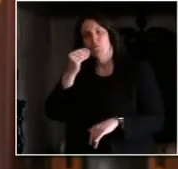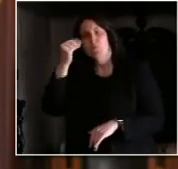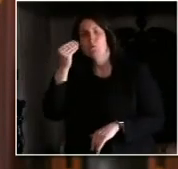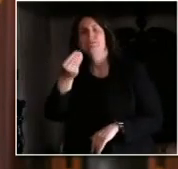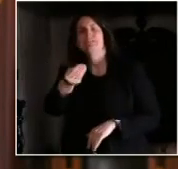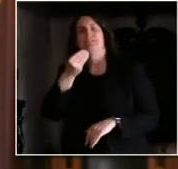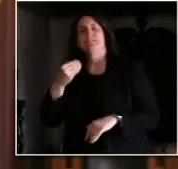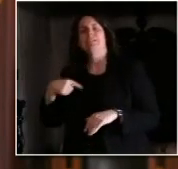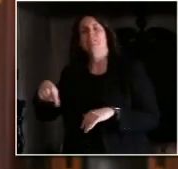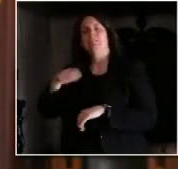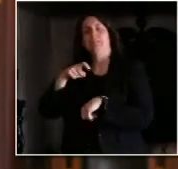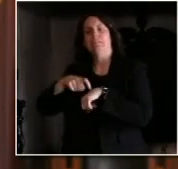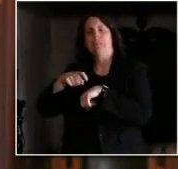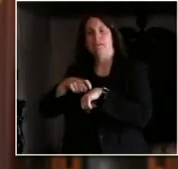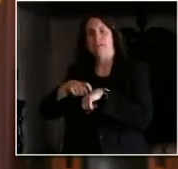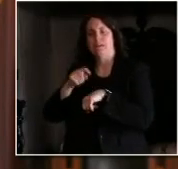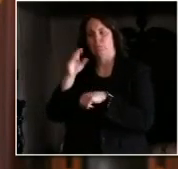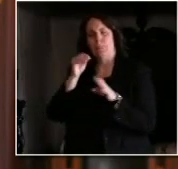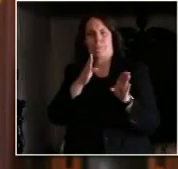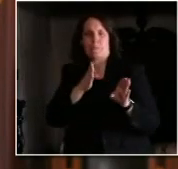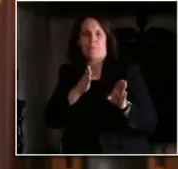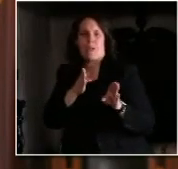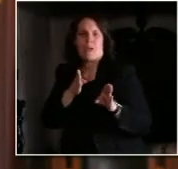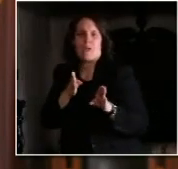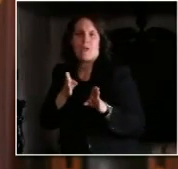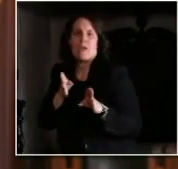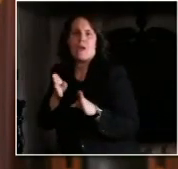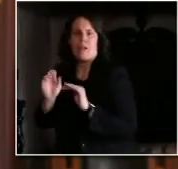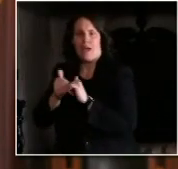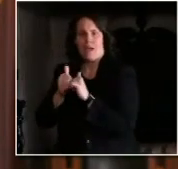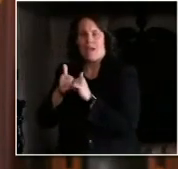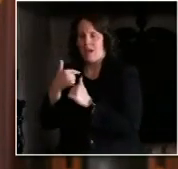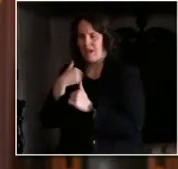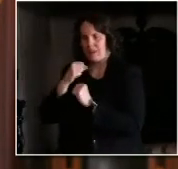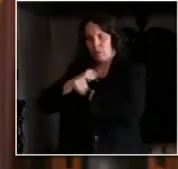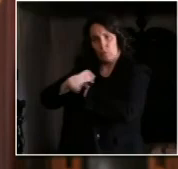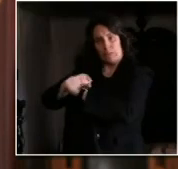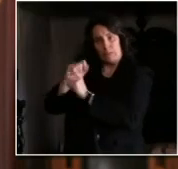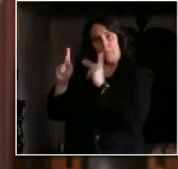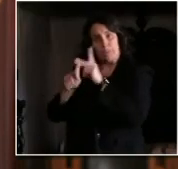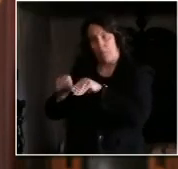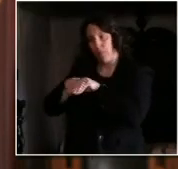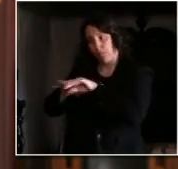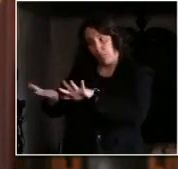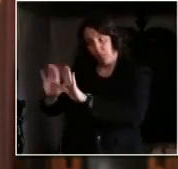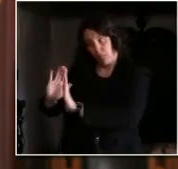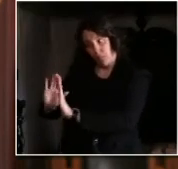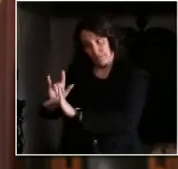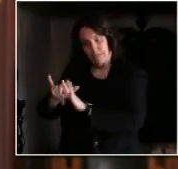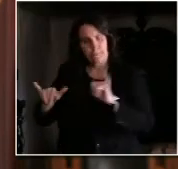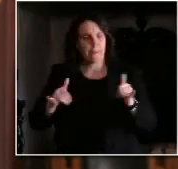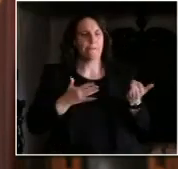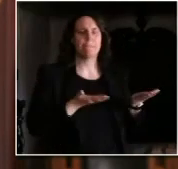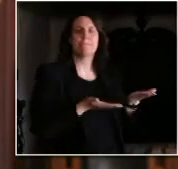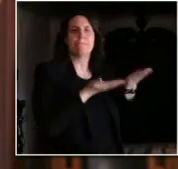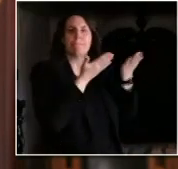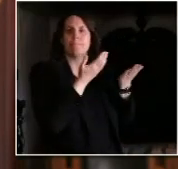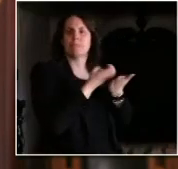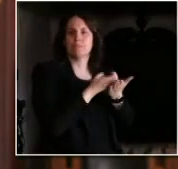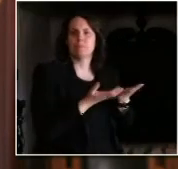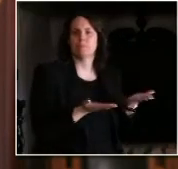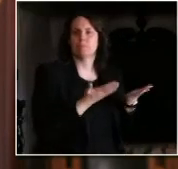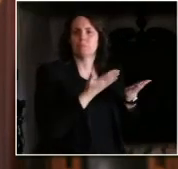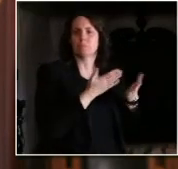normal. We can't change the fact that this virus is highly contagious, but we can stay home so it doesn't have the chance to infect us.